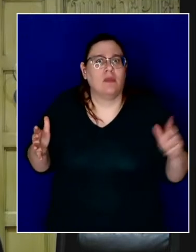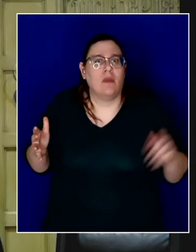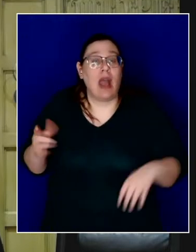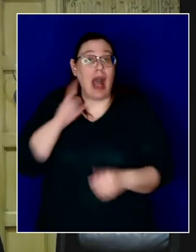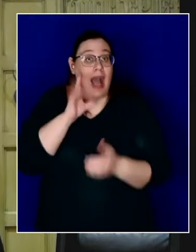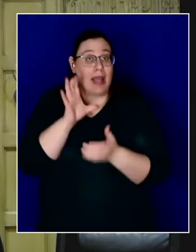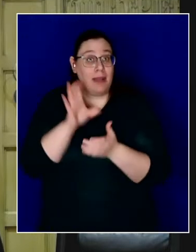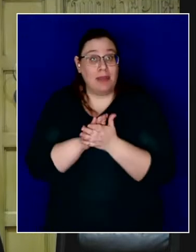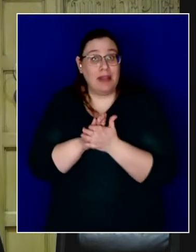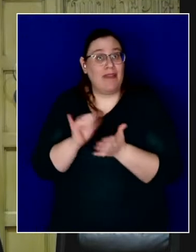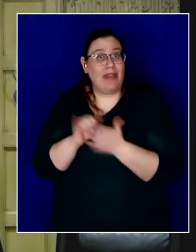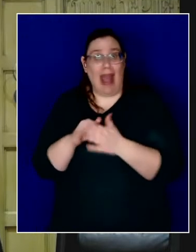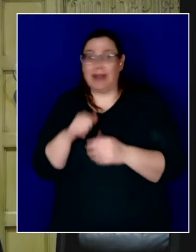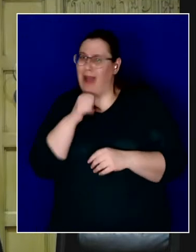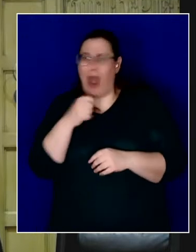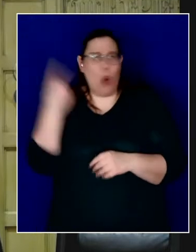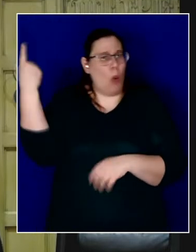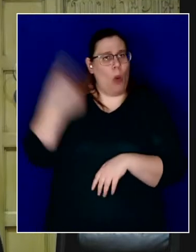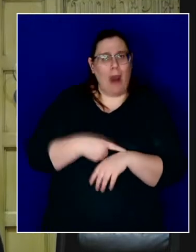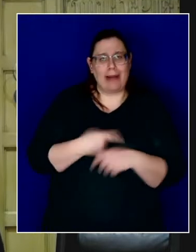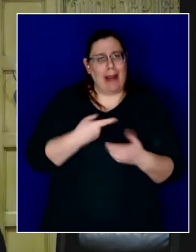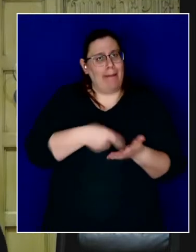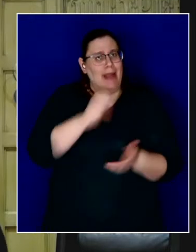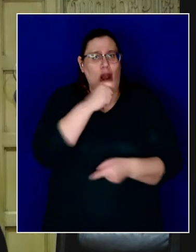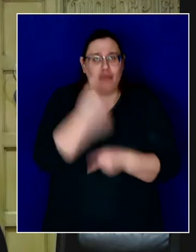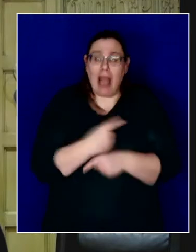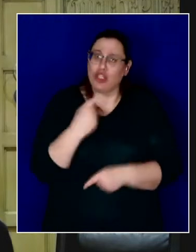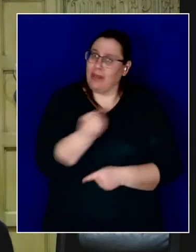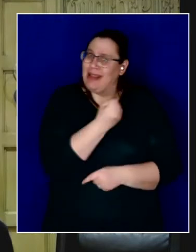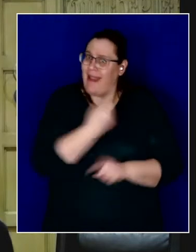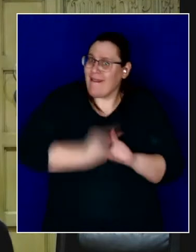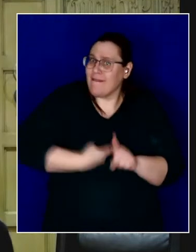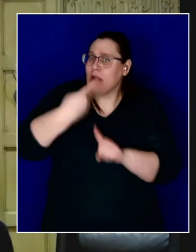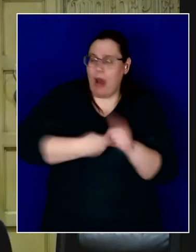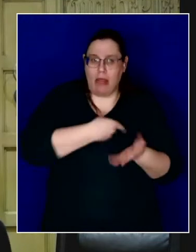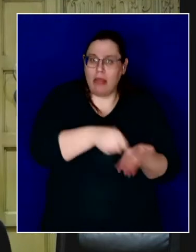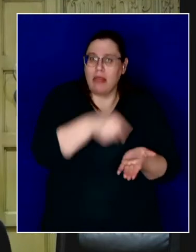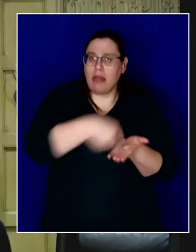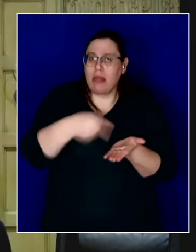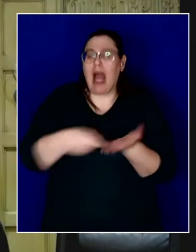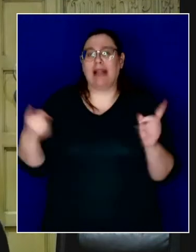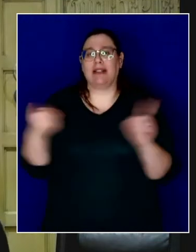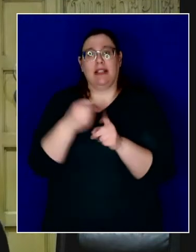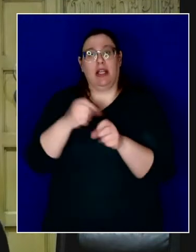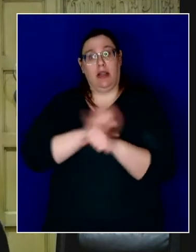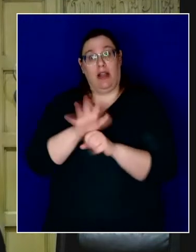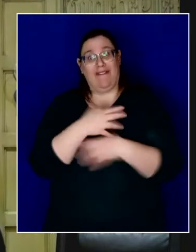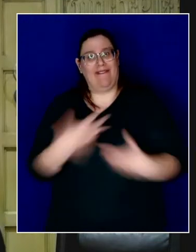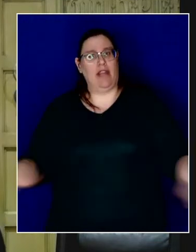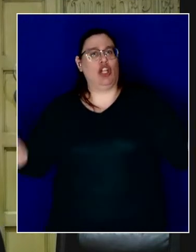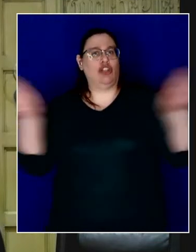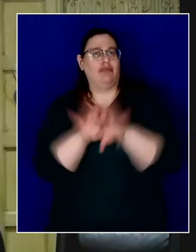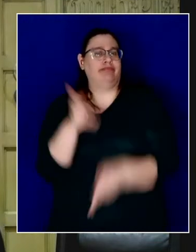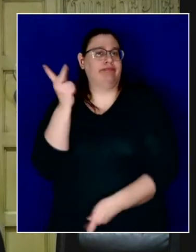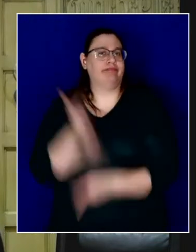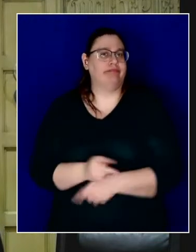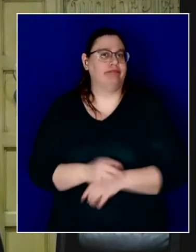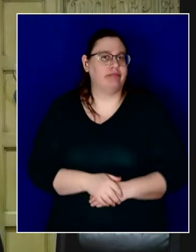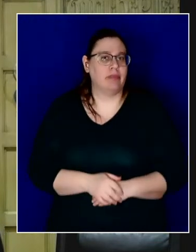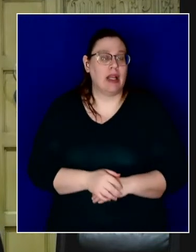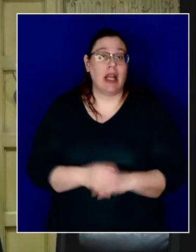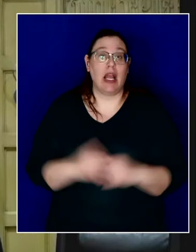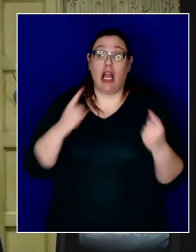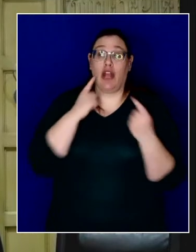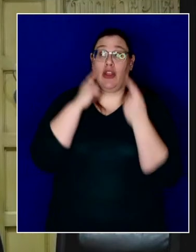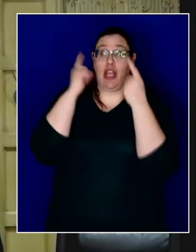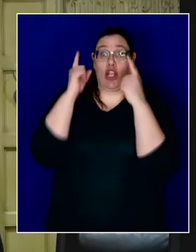only go one time, but every month until this pandemic is over. The agreement that is signed on, that does give